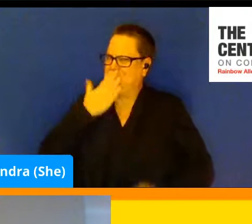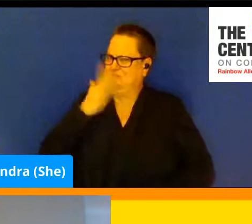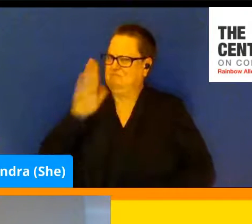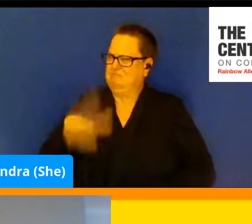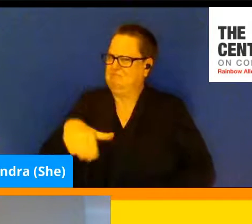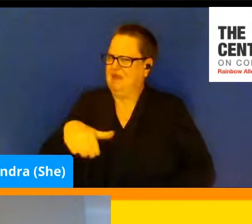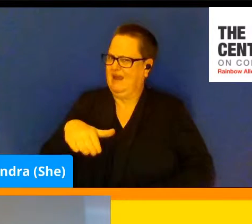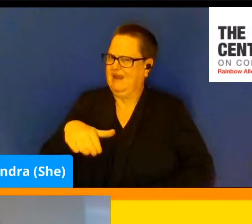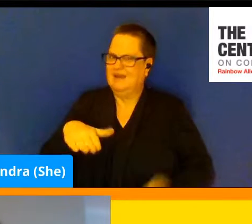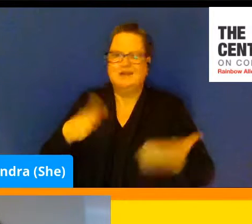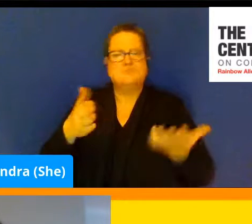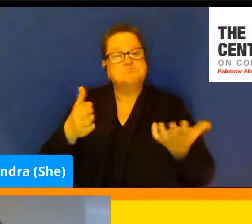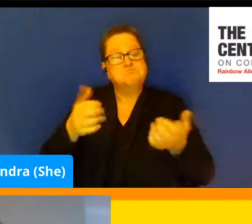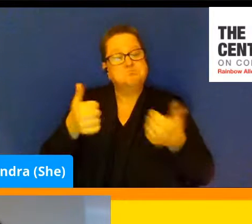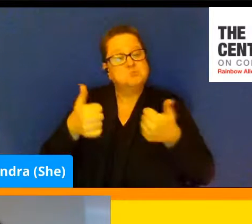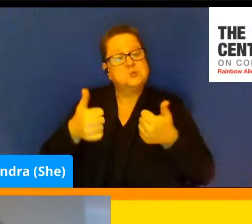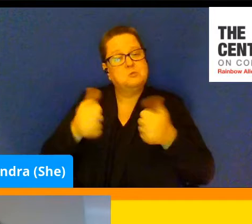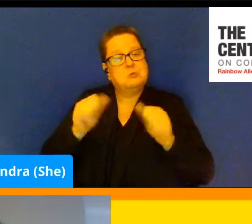That's okay too.